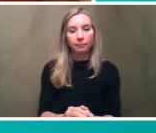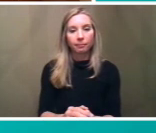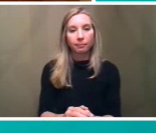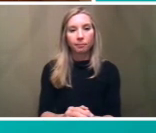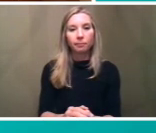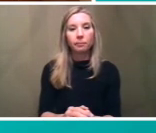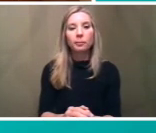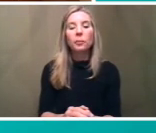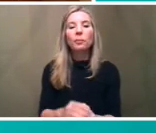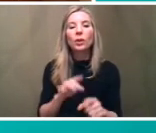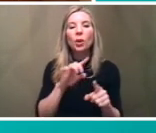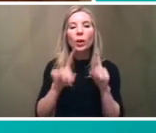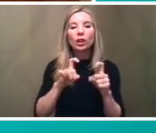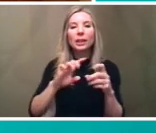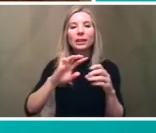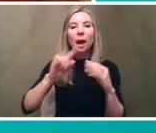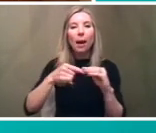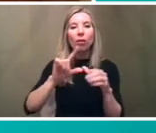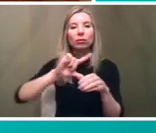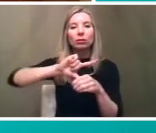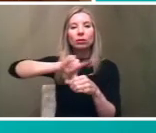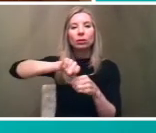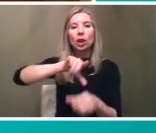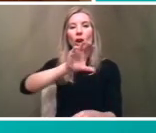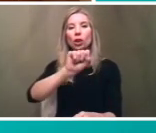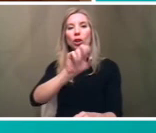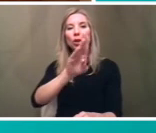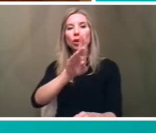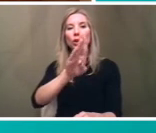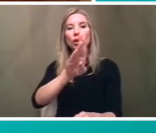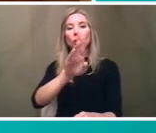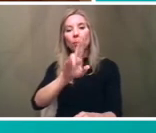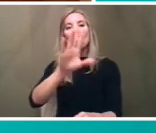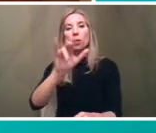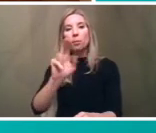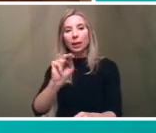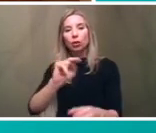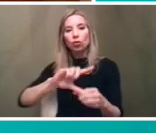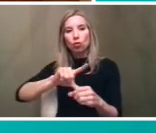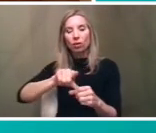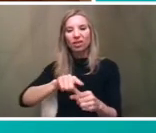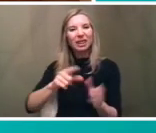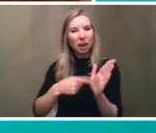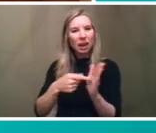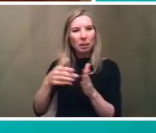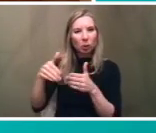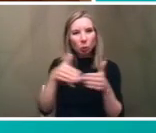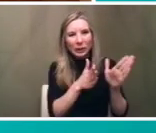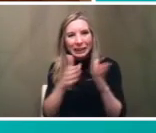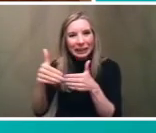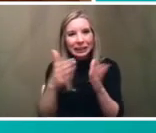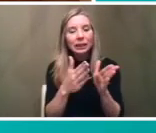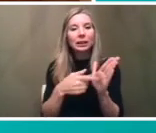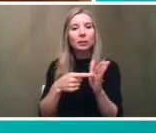question about suburban routes suburban routes run twisty circuitous routes and often parallel regional rail